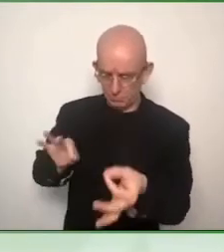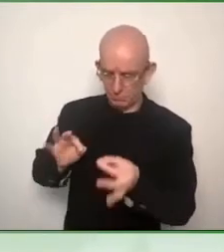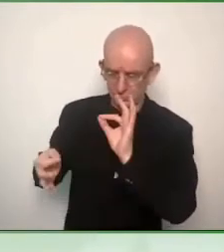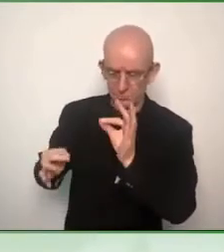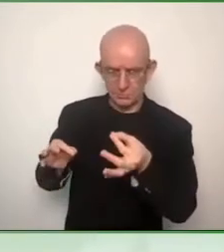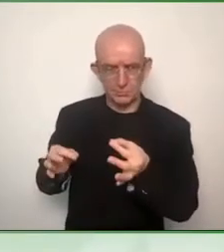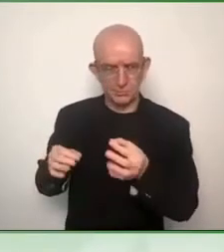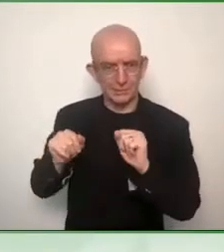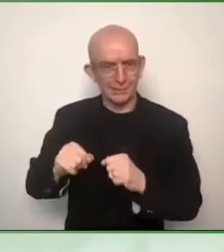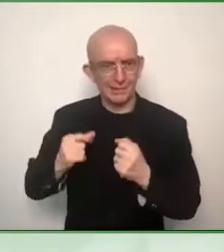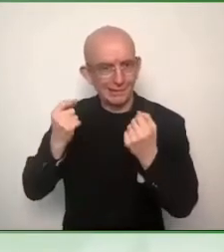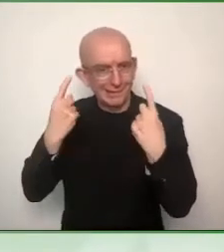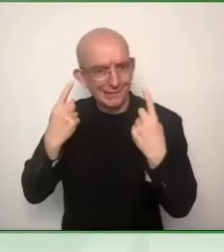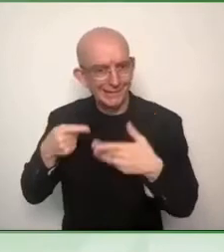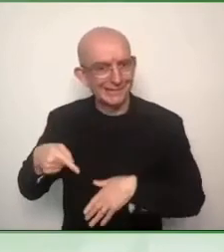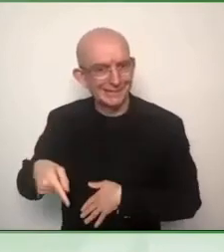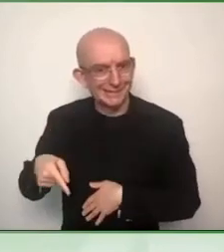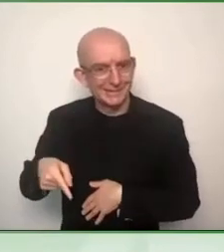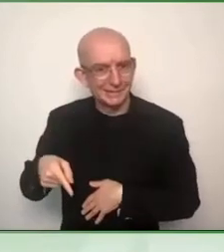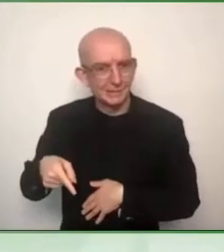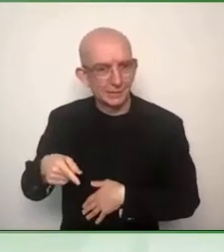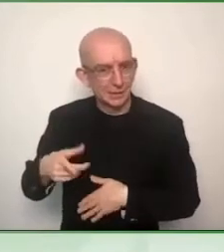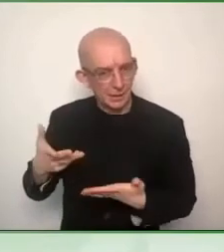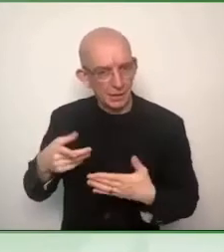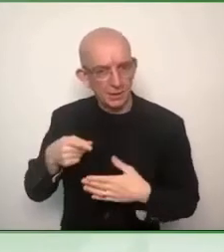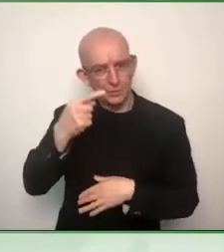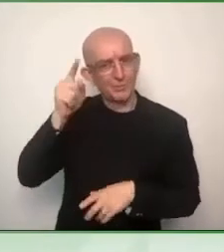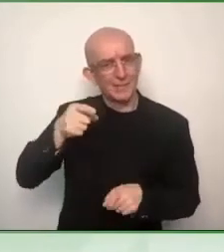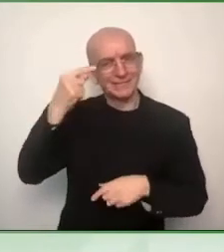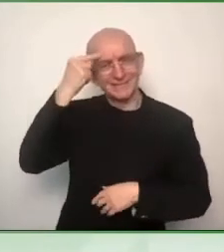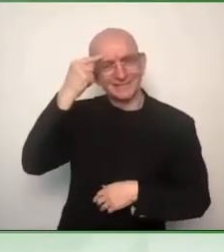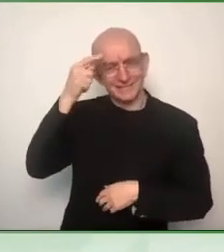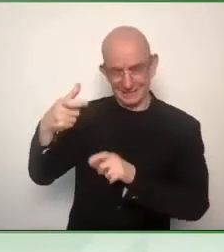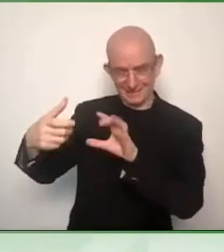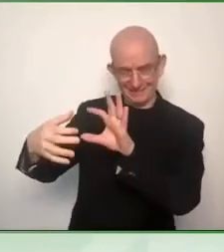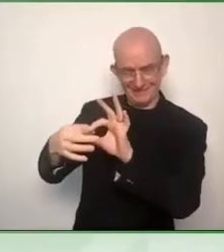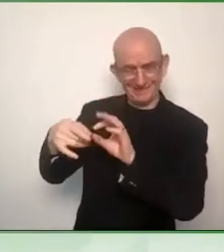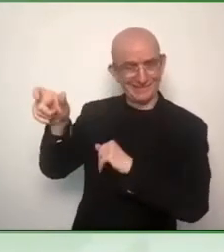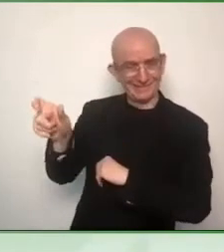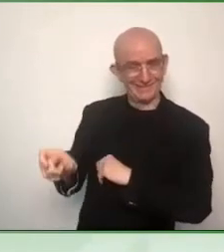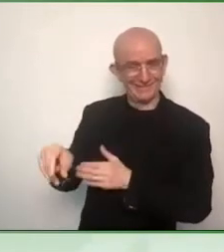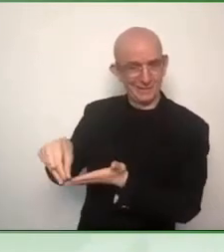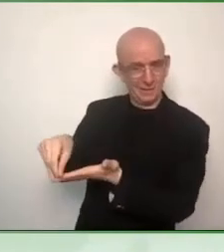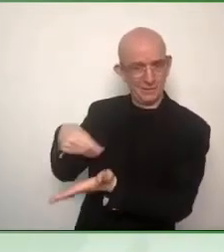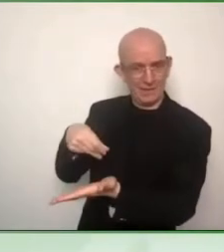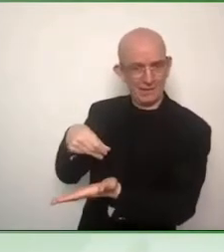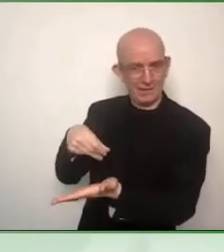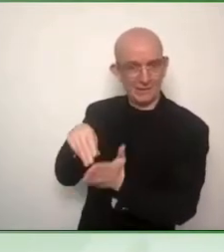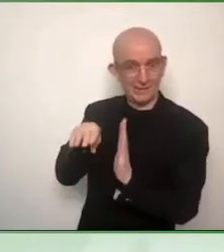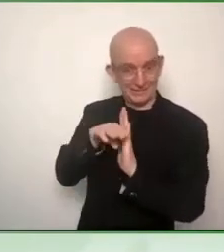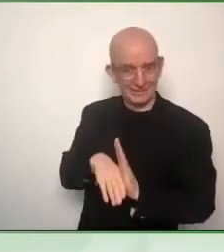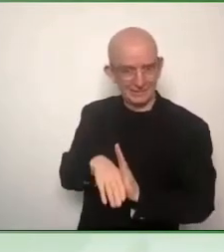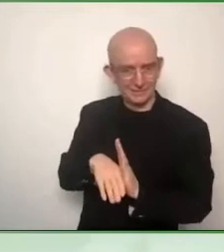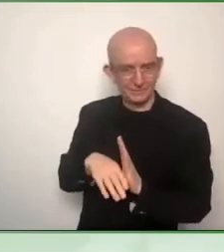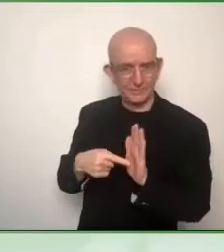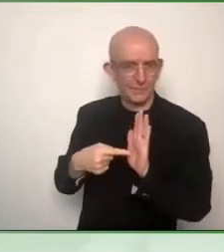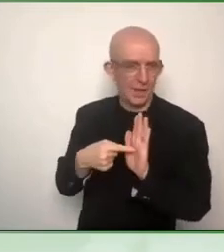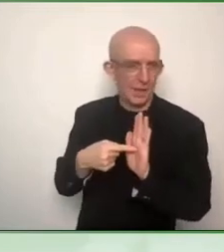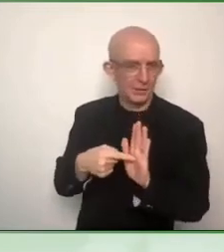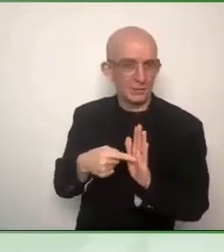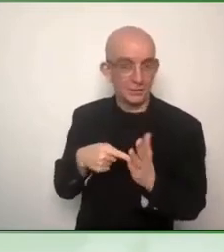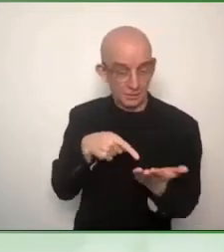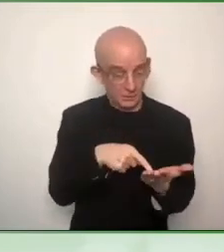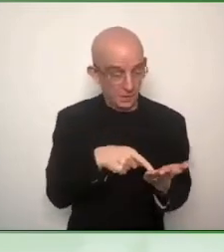it does not oblige to have customer services, but when the service providers have got